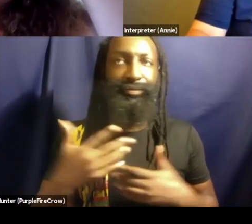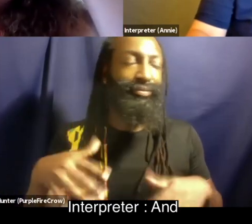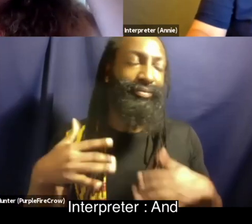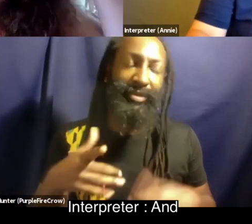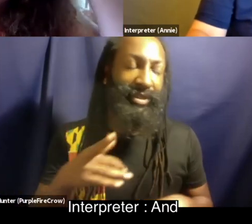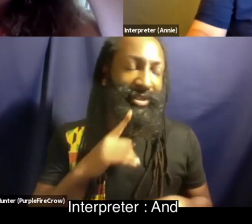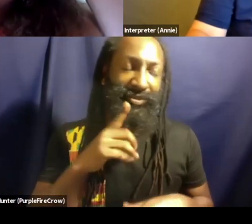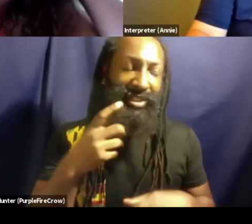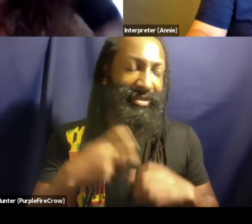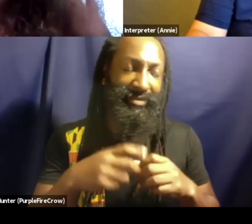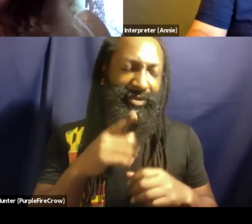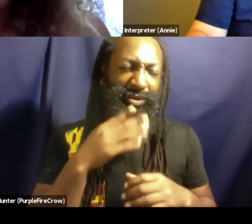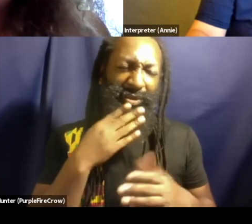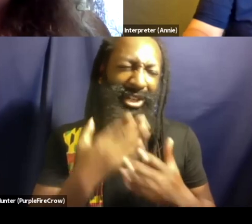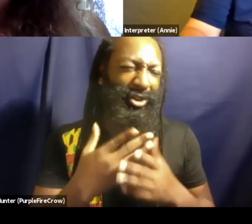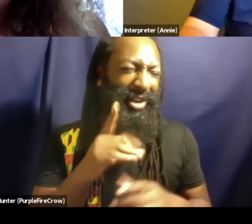and